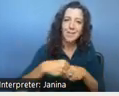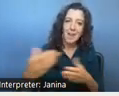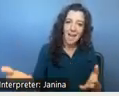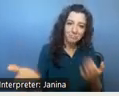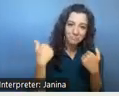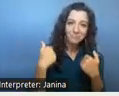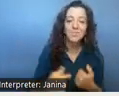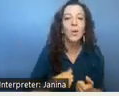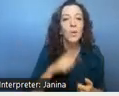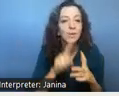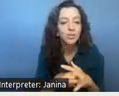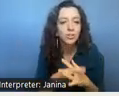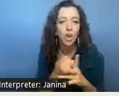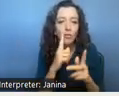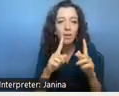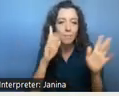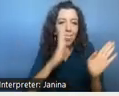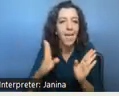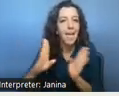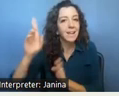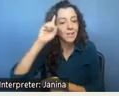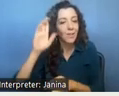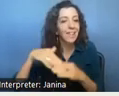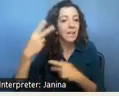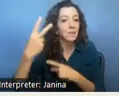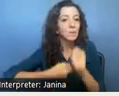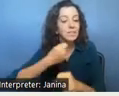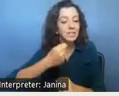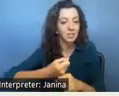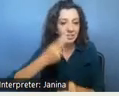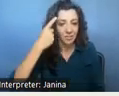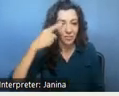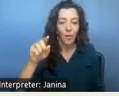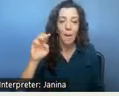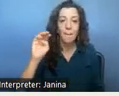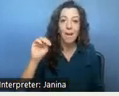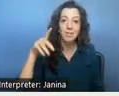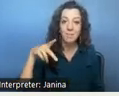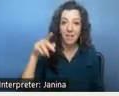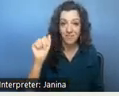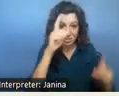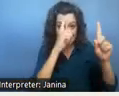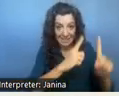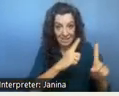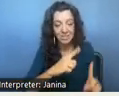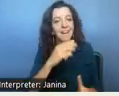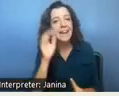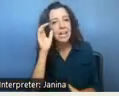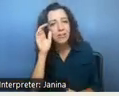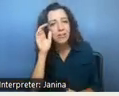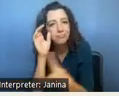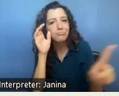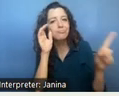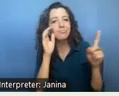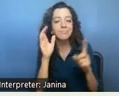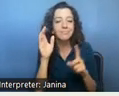shaping the next two years of the master plan for aging initiatives and hearing the concepts and proposals um we're so